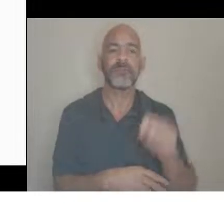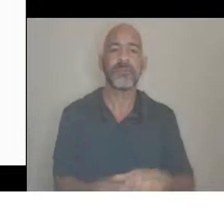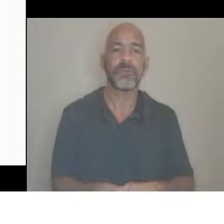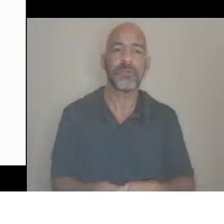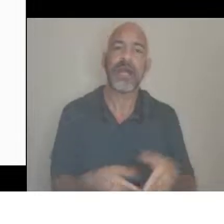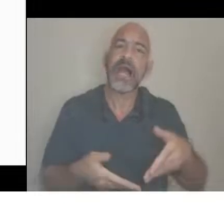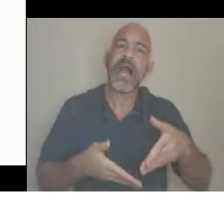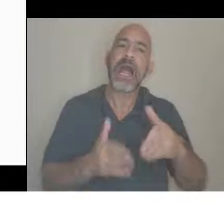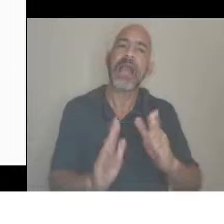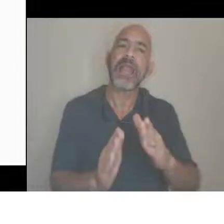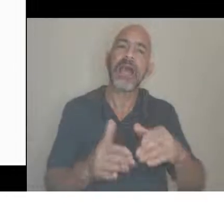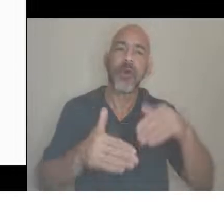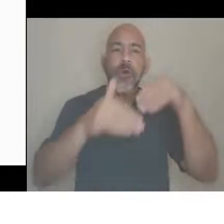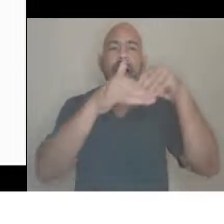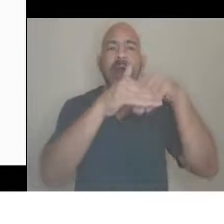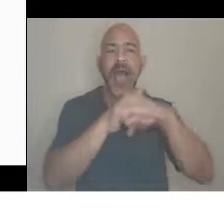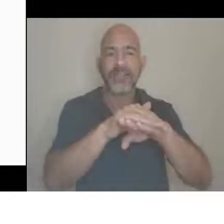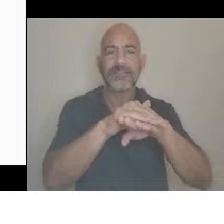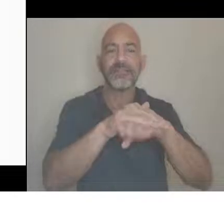access.